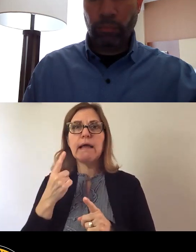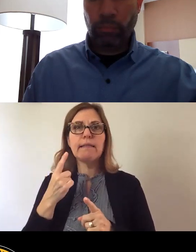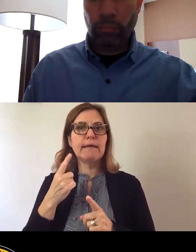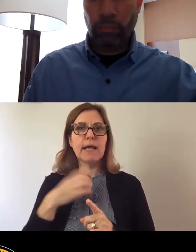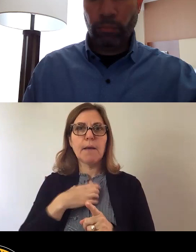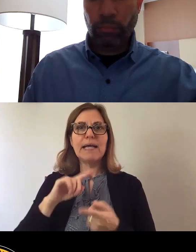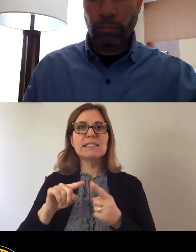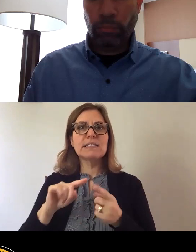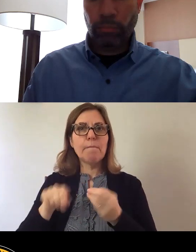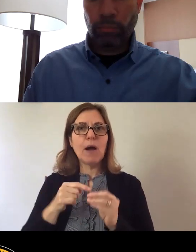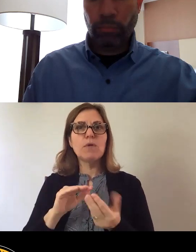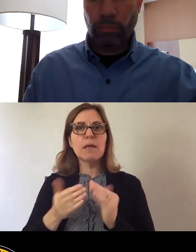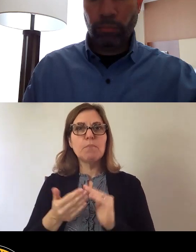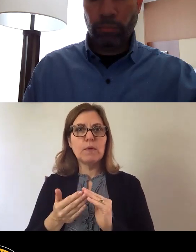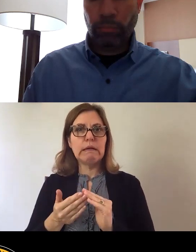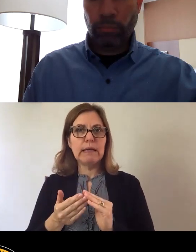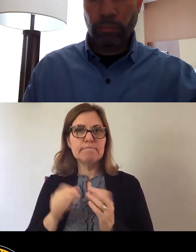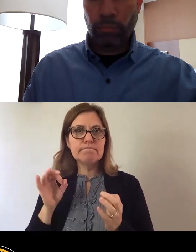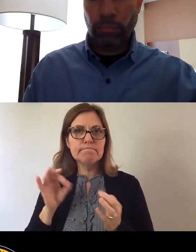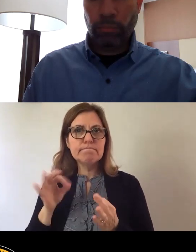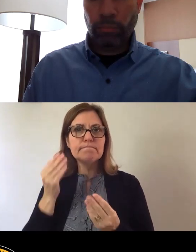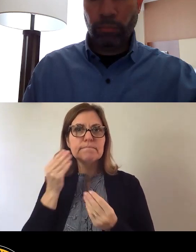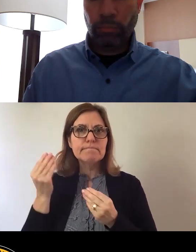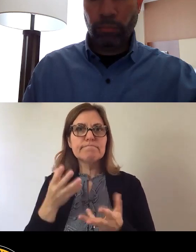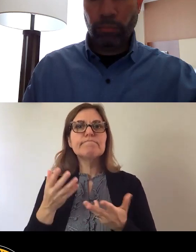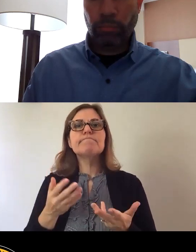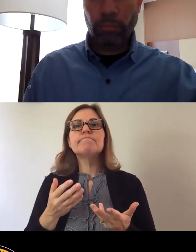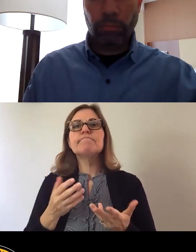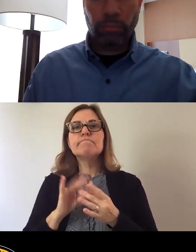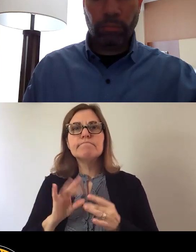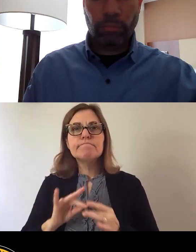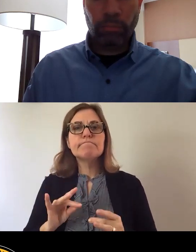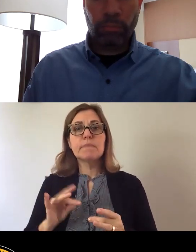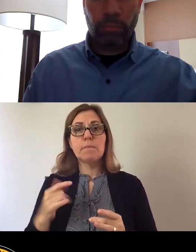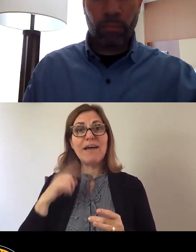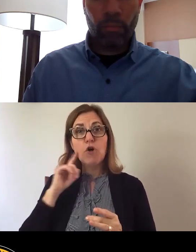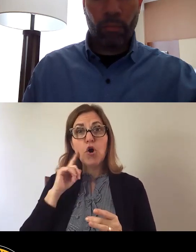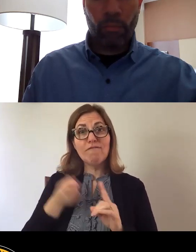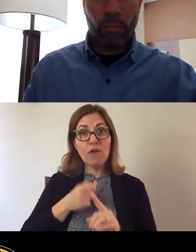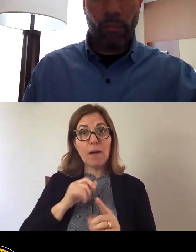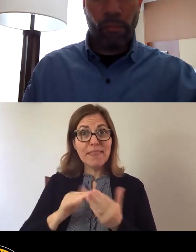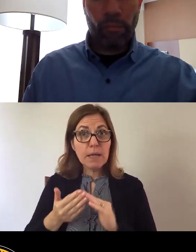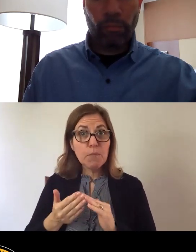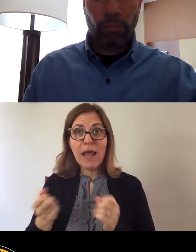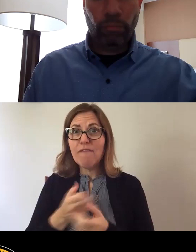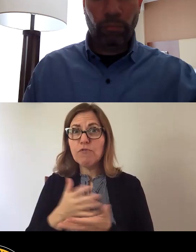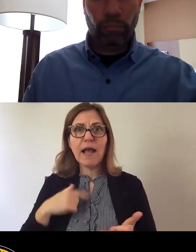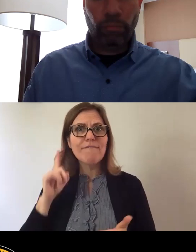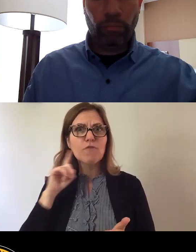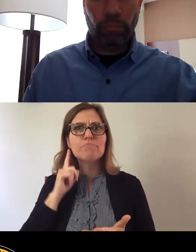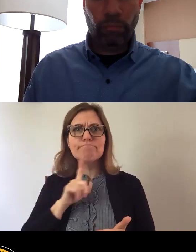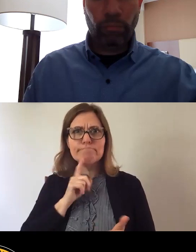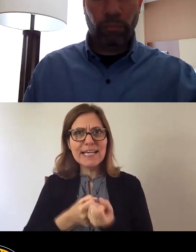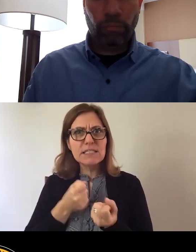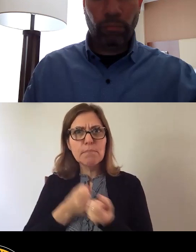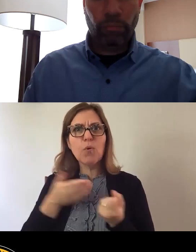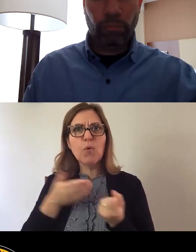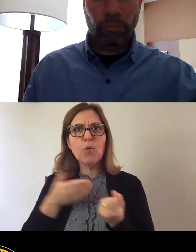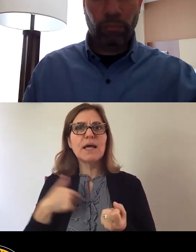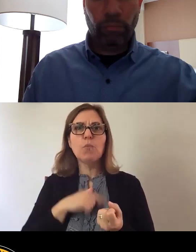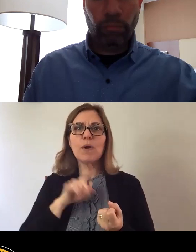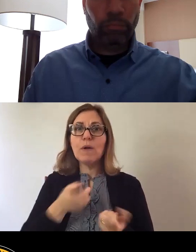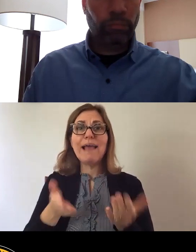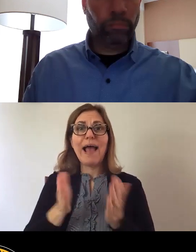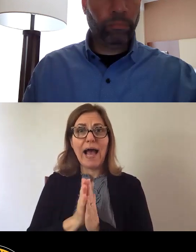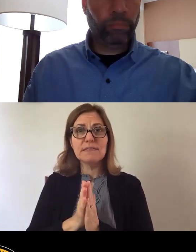but I will tell you that this community and everything that I've heard from the community favors this and we really ask that